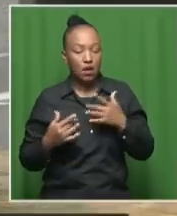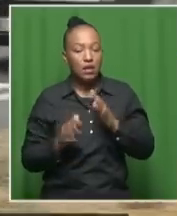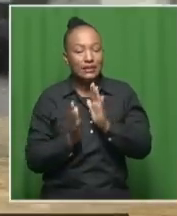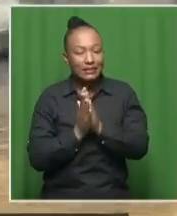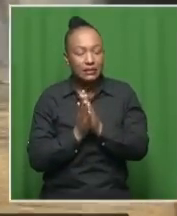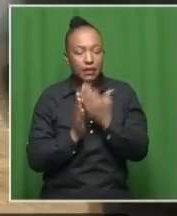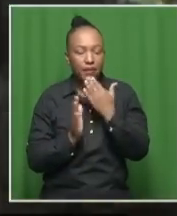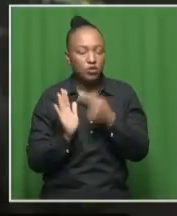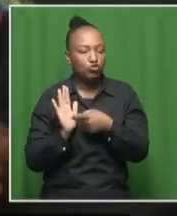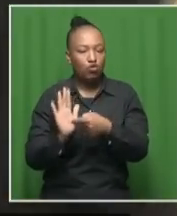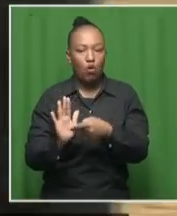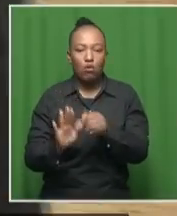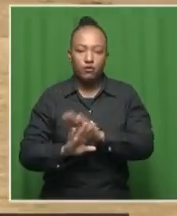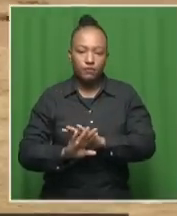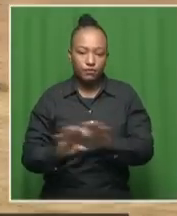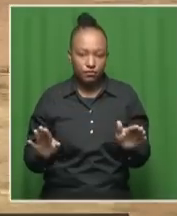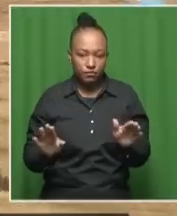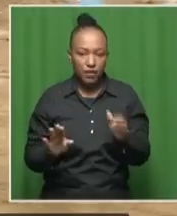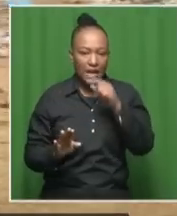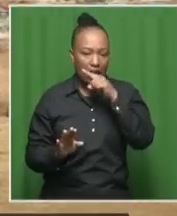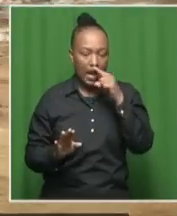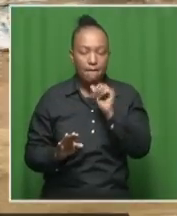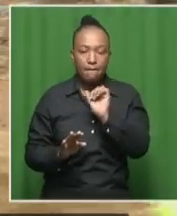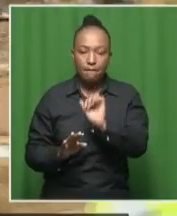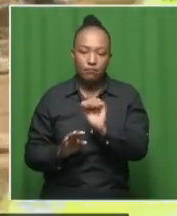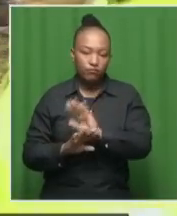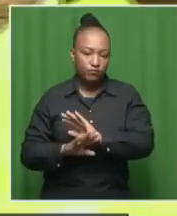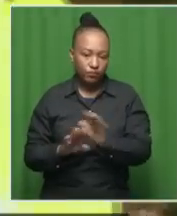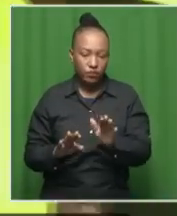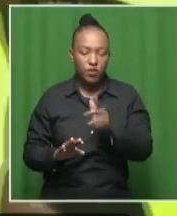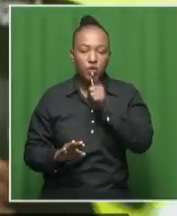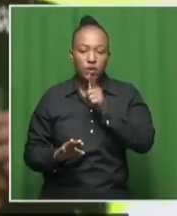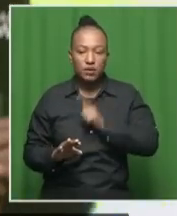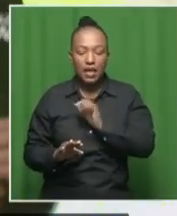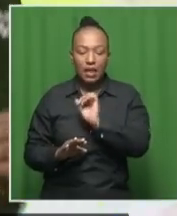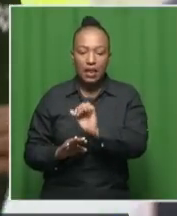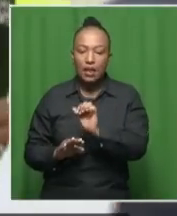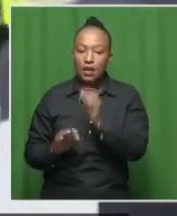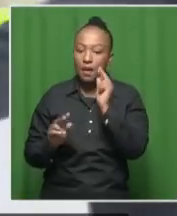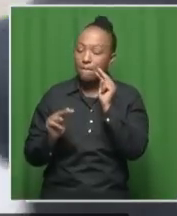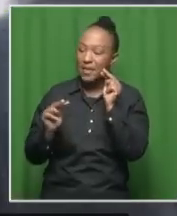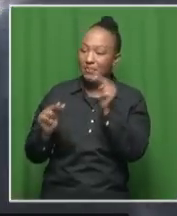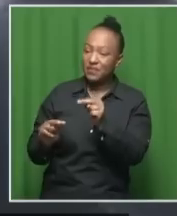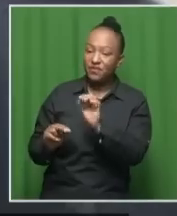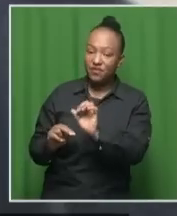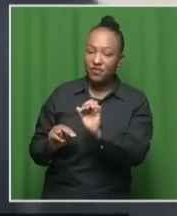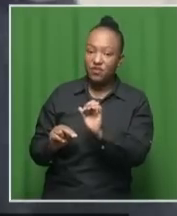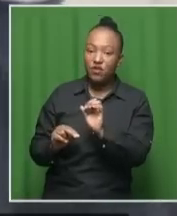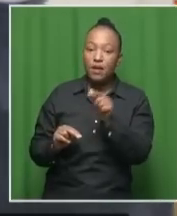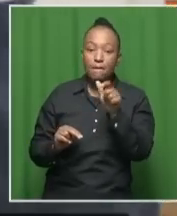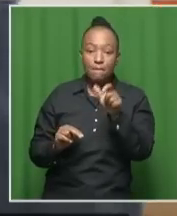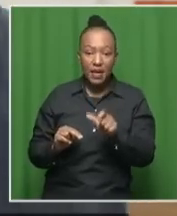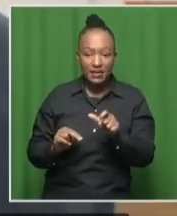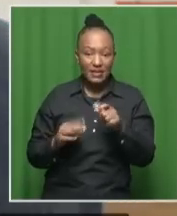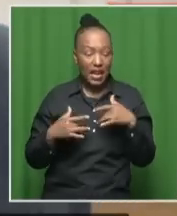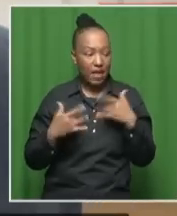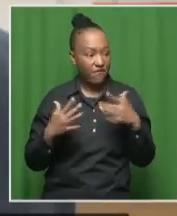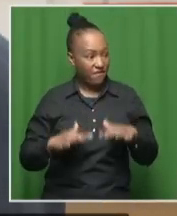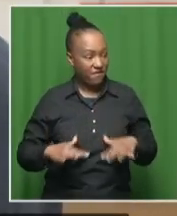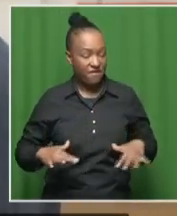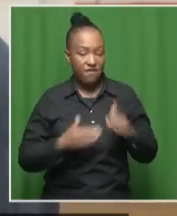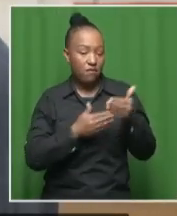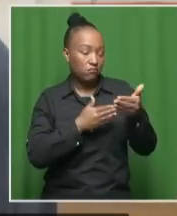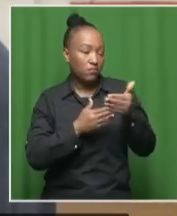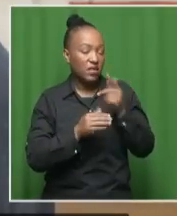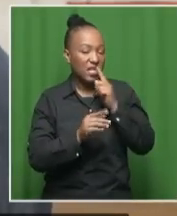not to be shown. We're not going to give you her name, but she's going to tell us from her perspective as someone who lives quite close to the